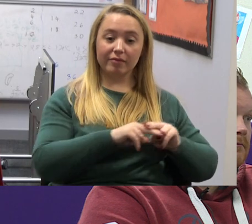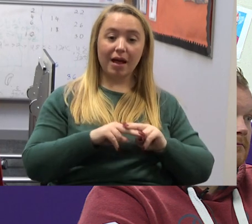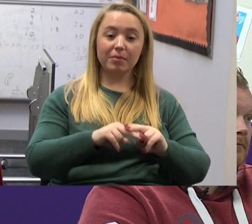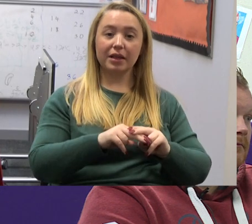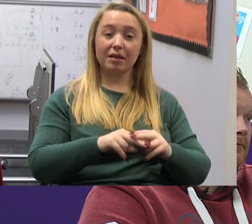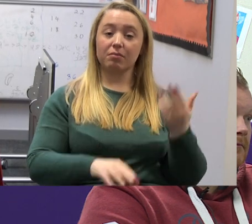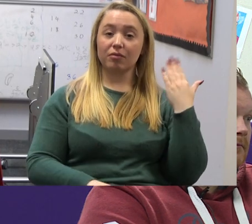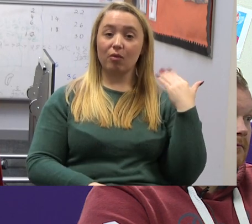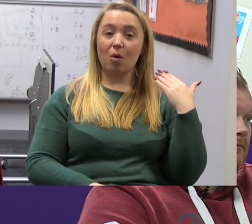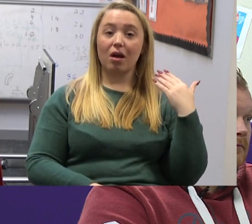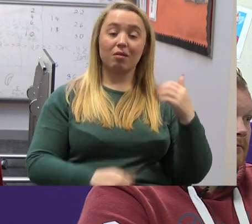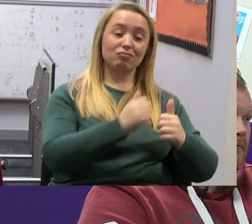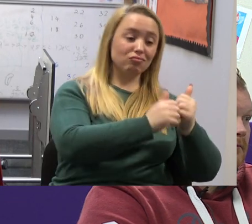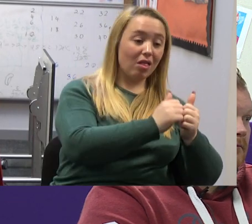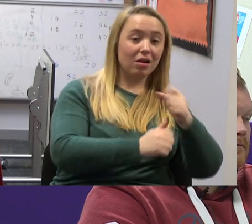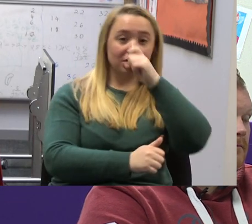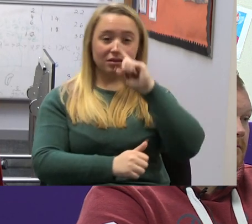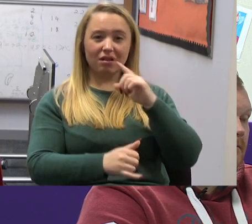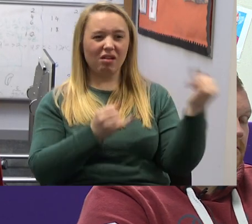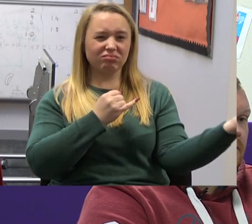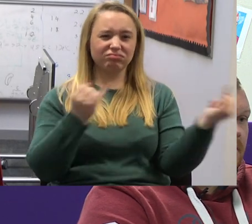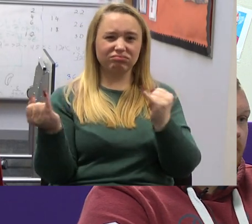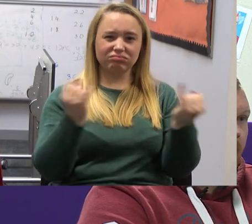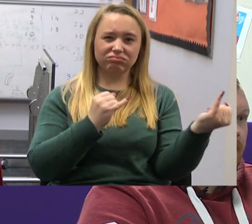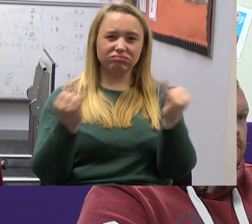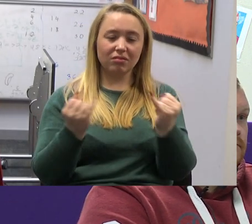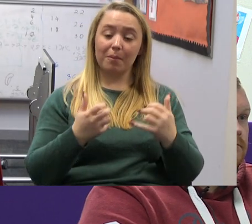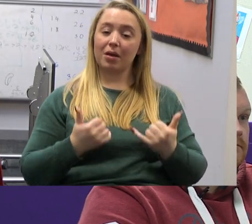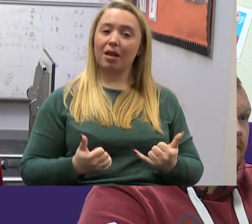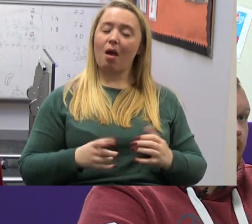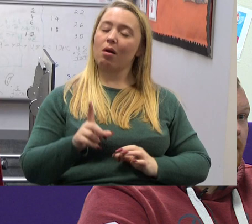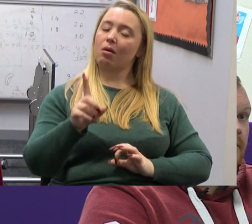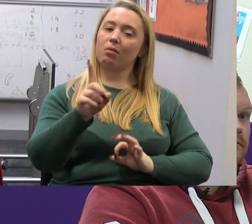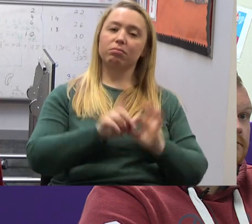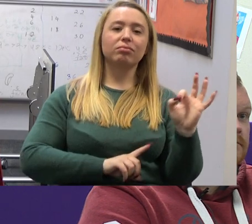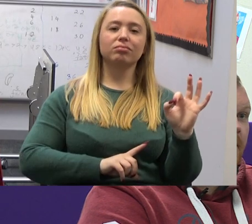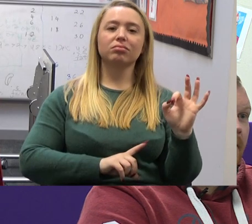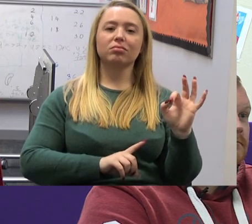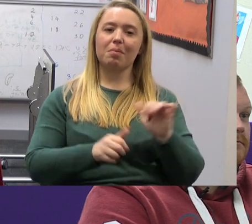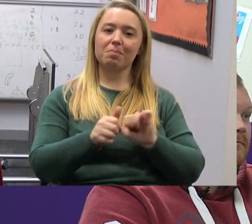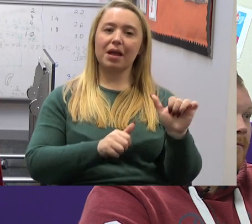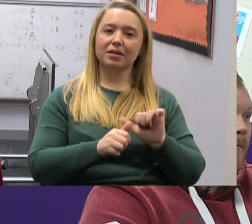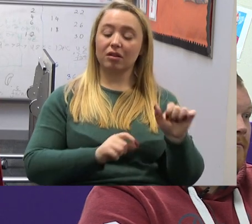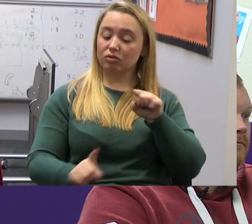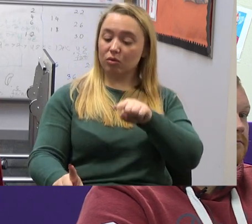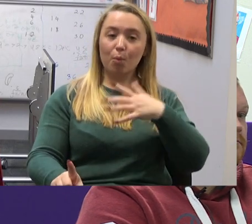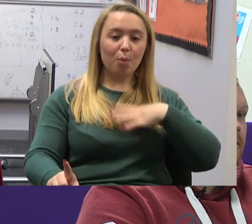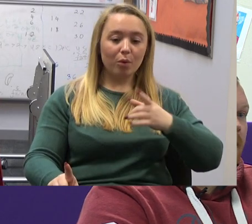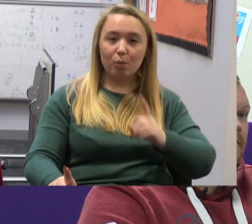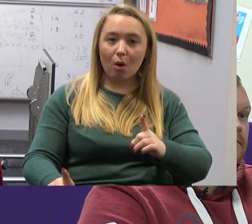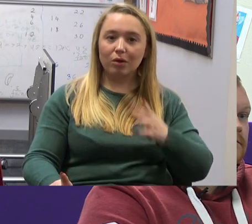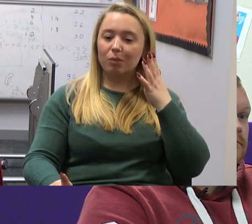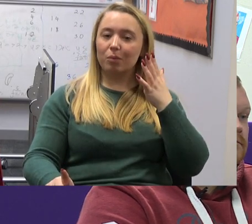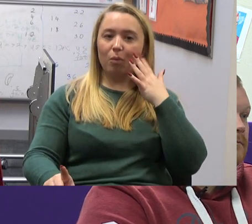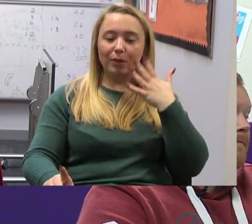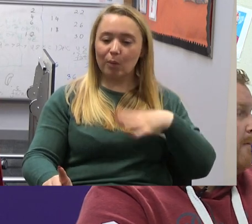But now, as a family, there's no fighting between the siblings. So they get on a lot better, which is great.